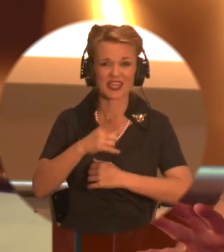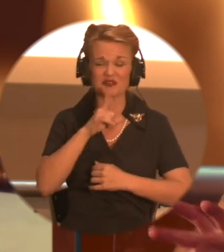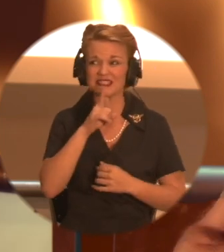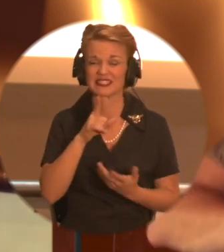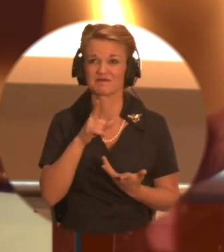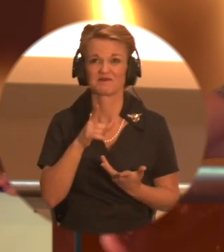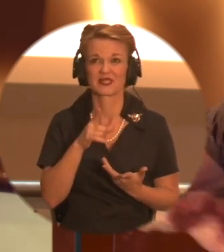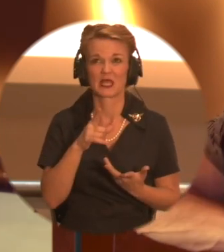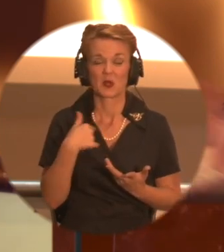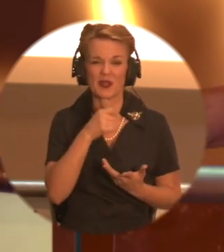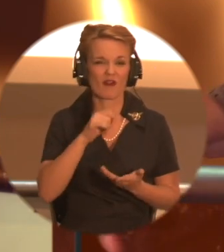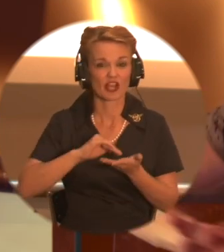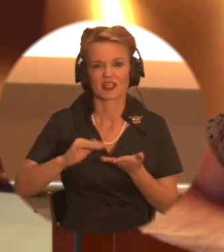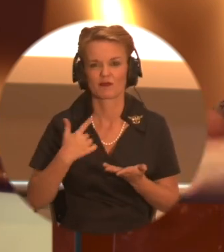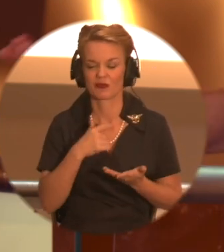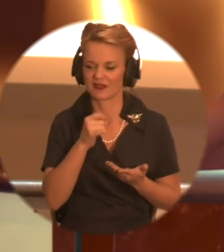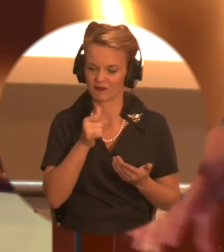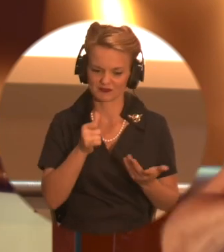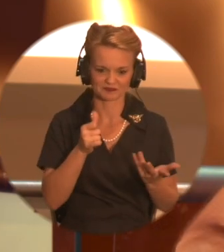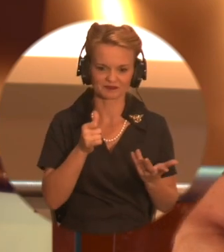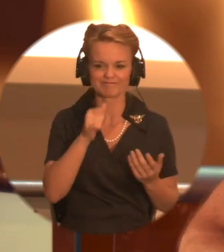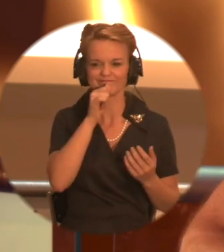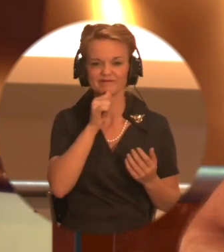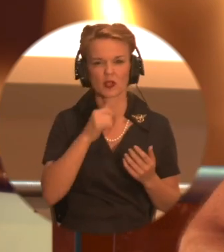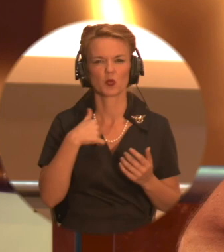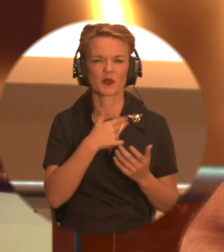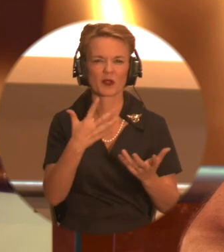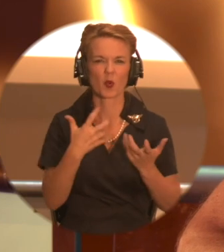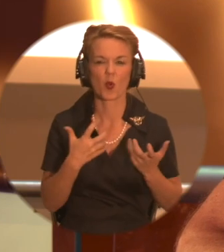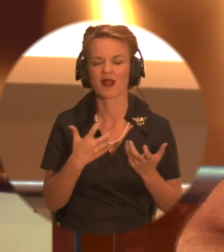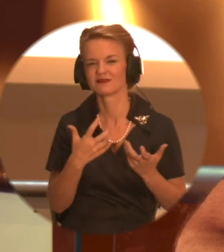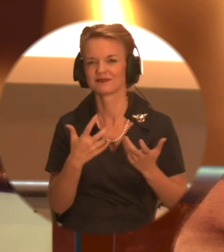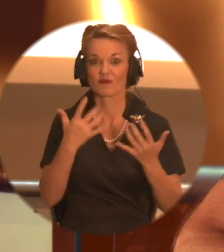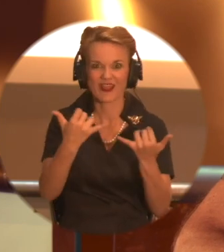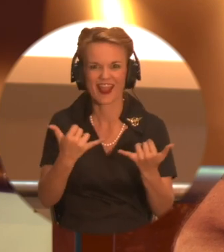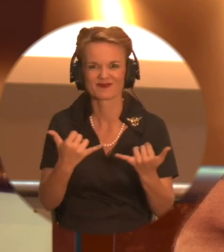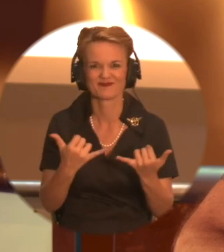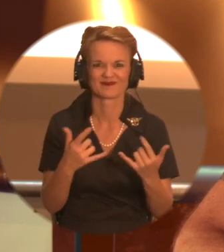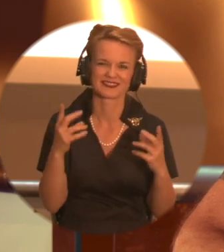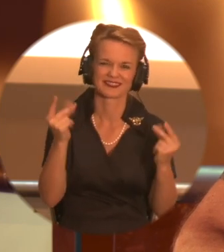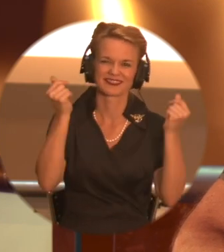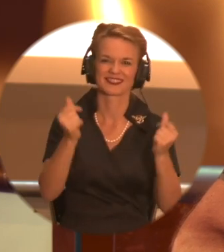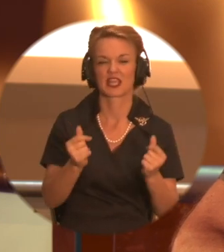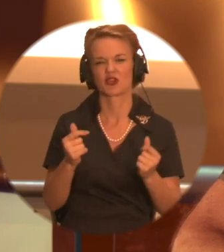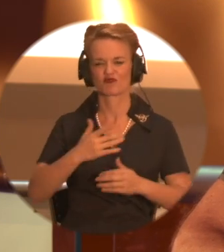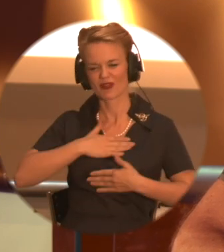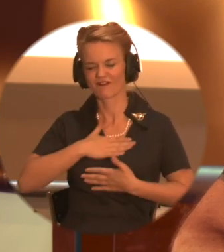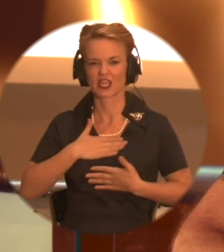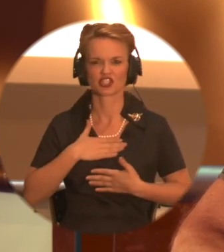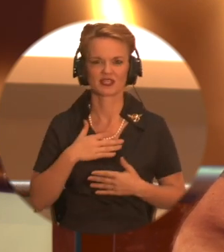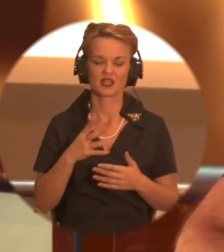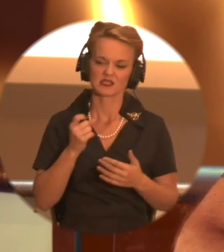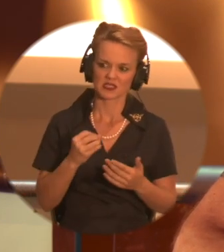unforgiving quicker. just want to move on to the next thing. It's instantaneous gratification. Yeah. And I, while I love the idea of streaming content, it definitely